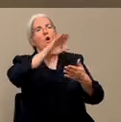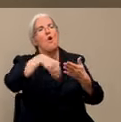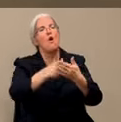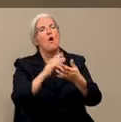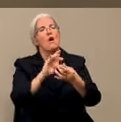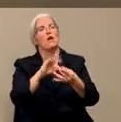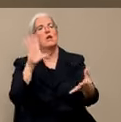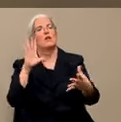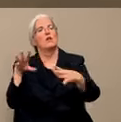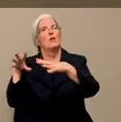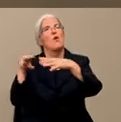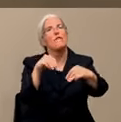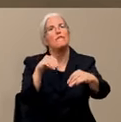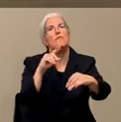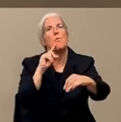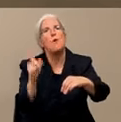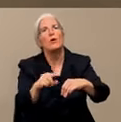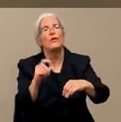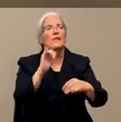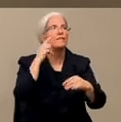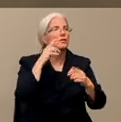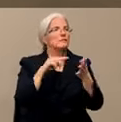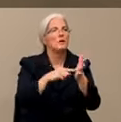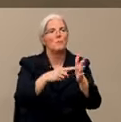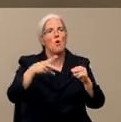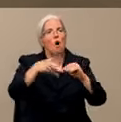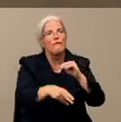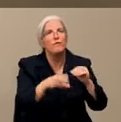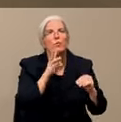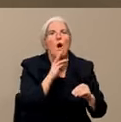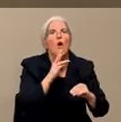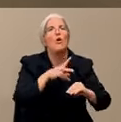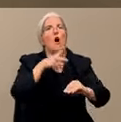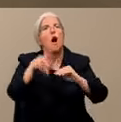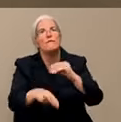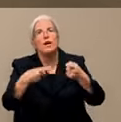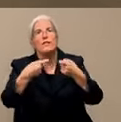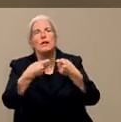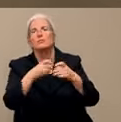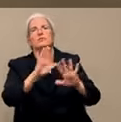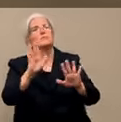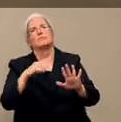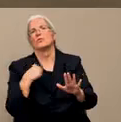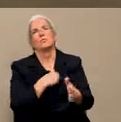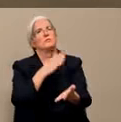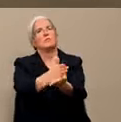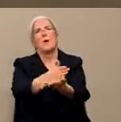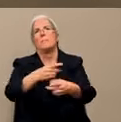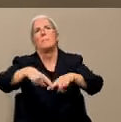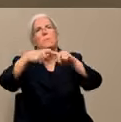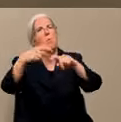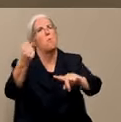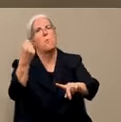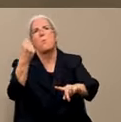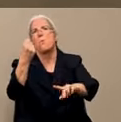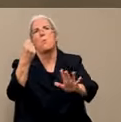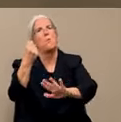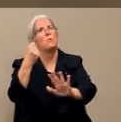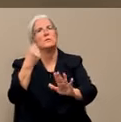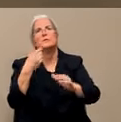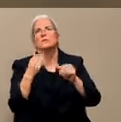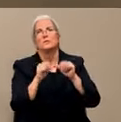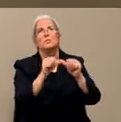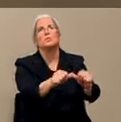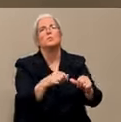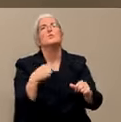water and that type of stuff. And actually we've actually turned some on that